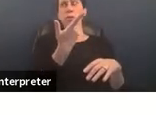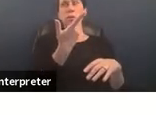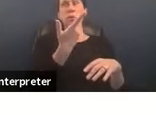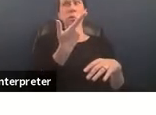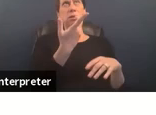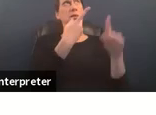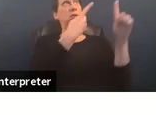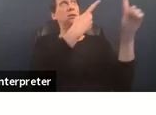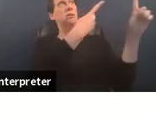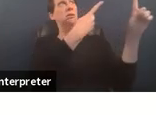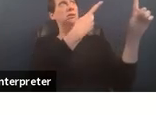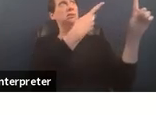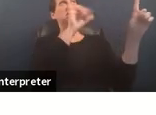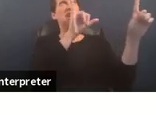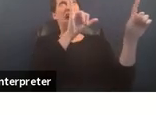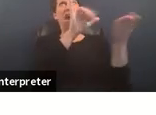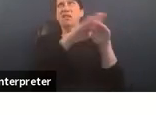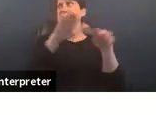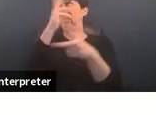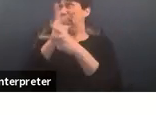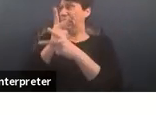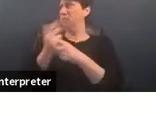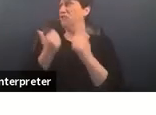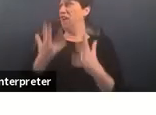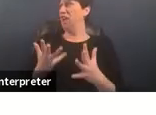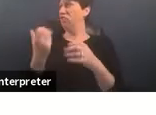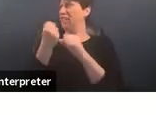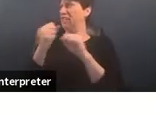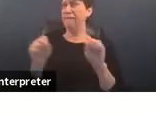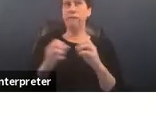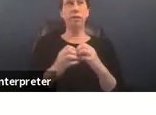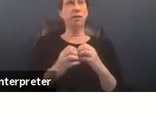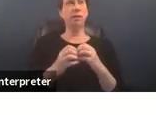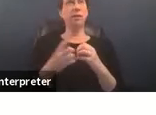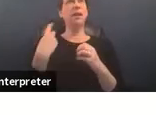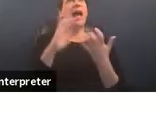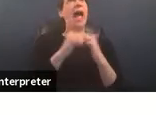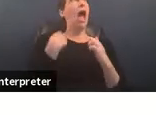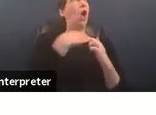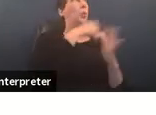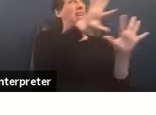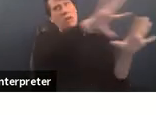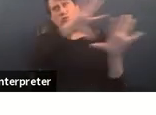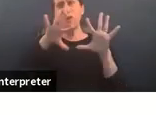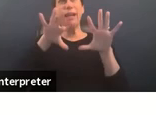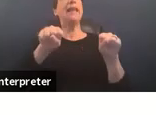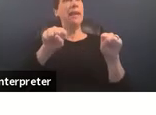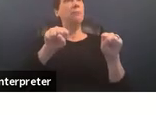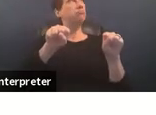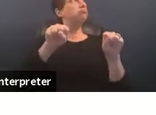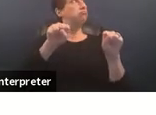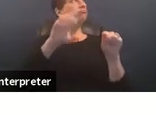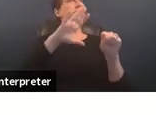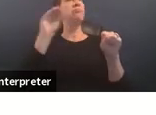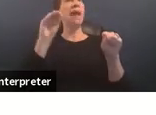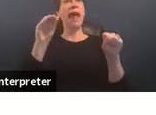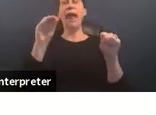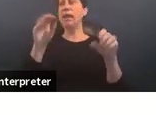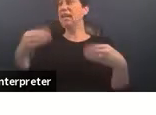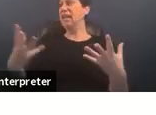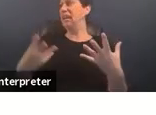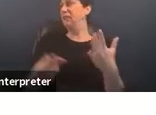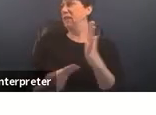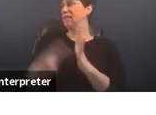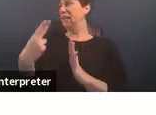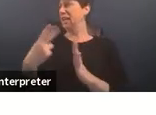keeping survivors safe um part of how we reclaim and restore dignity of survivors is by